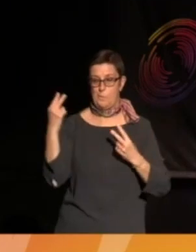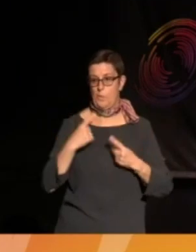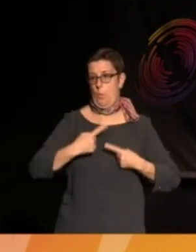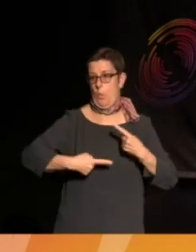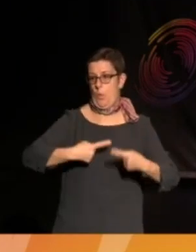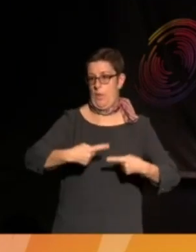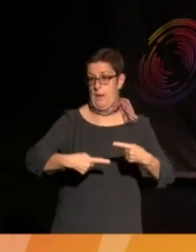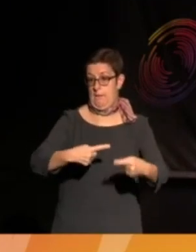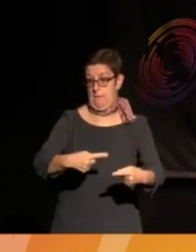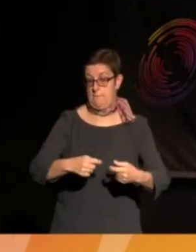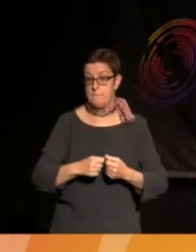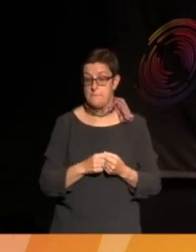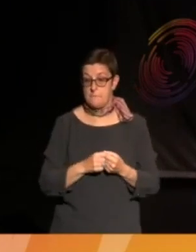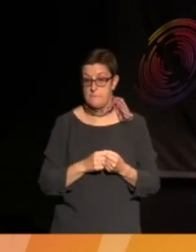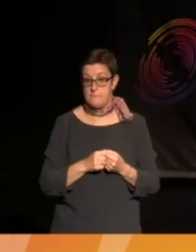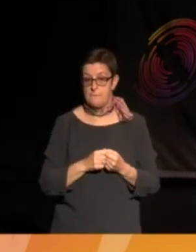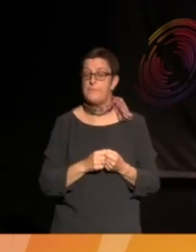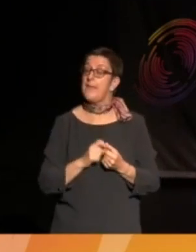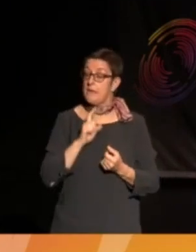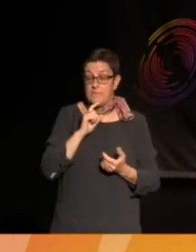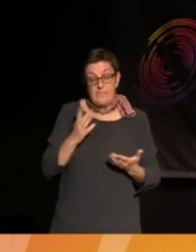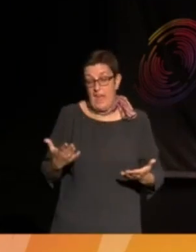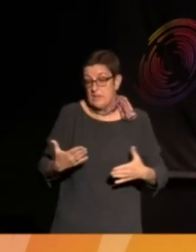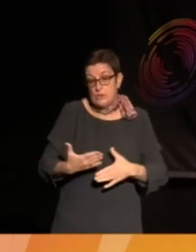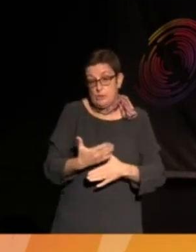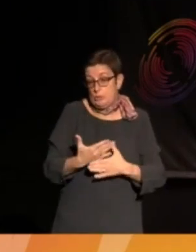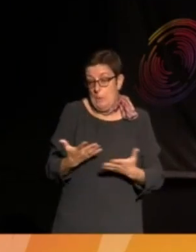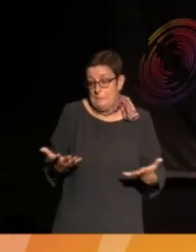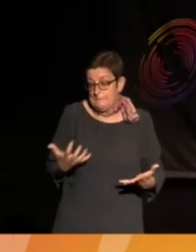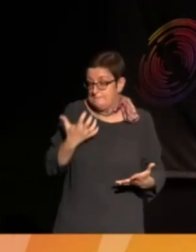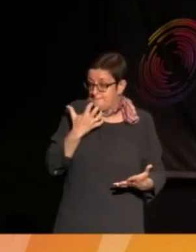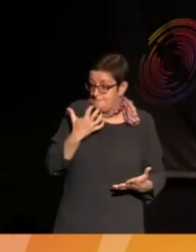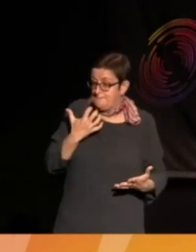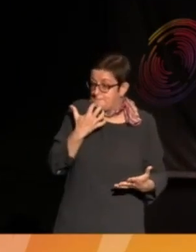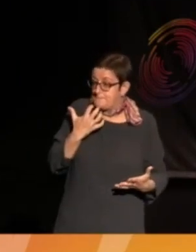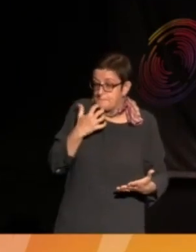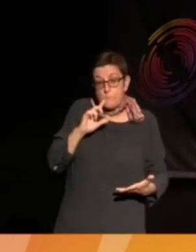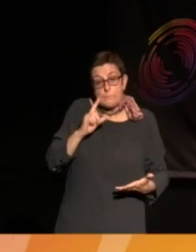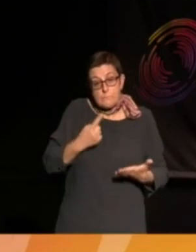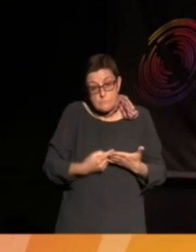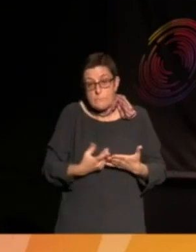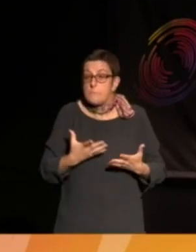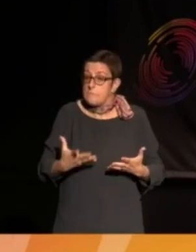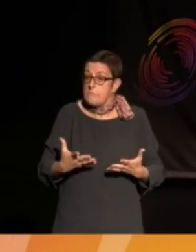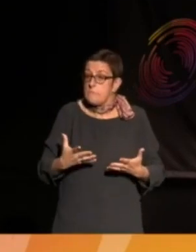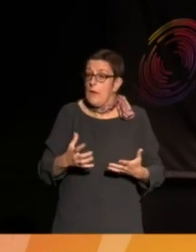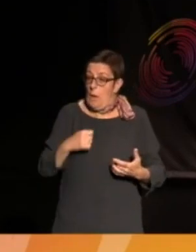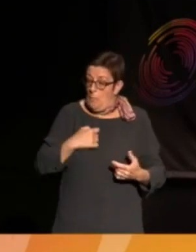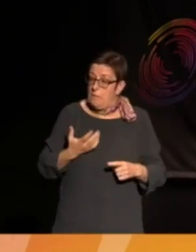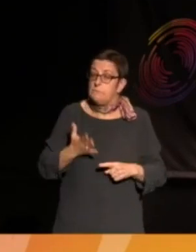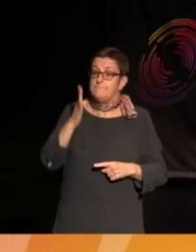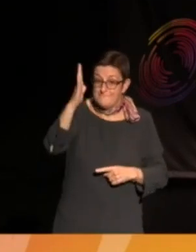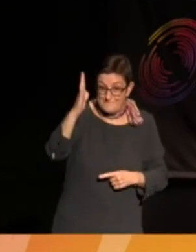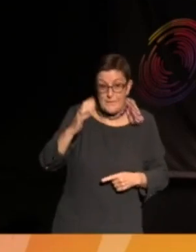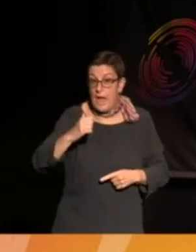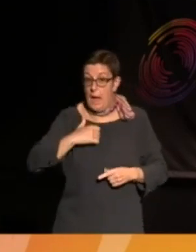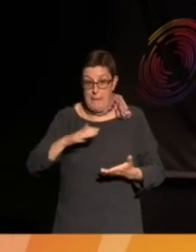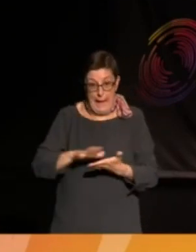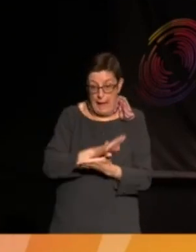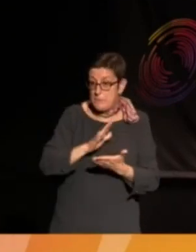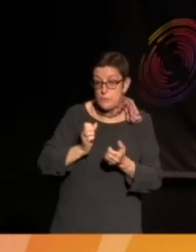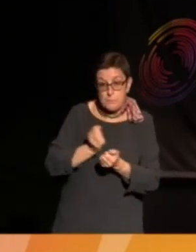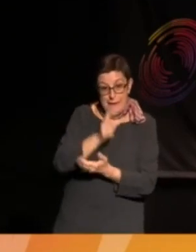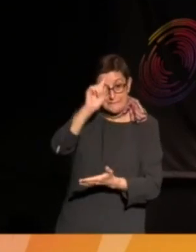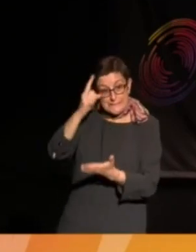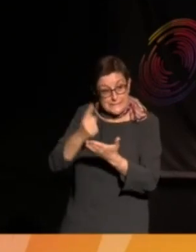anyone puts themselves forward to make decisions for other people, you've got to be there and be subject to scrutiny